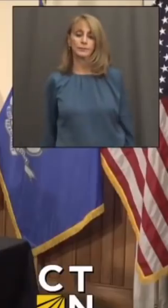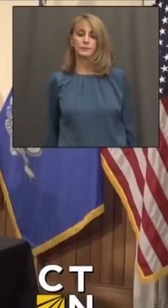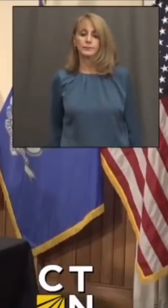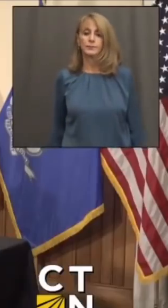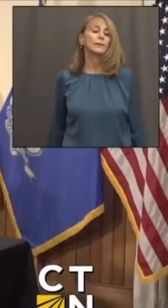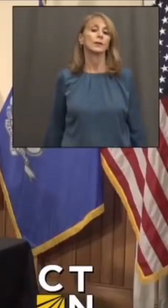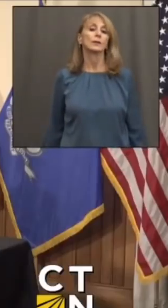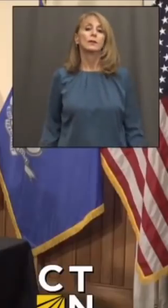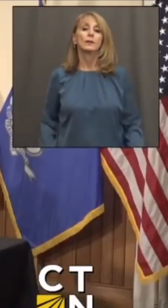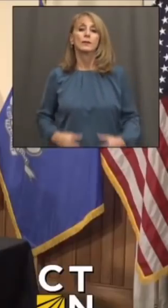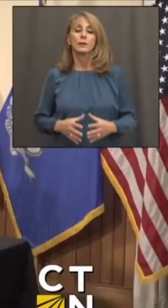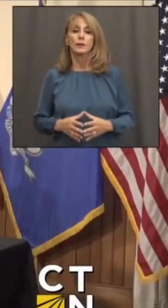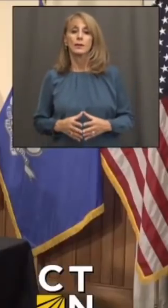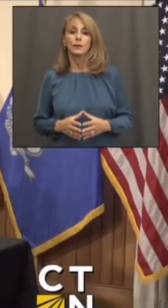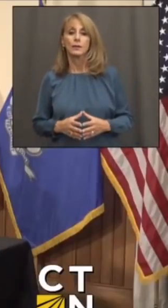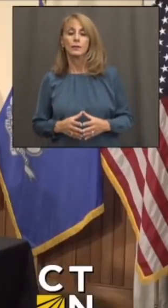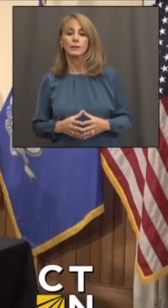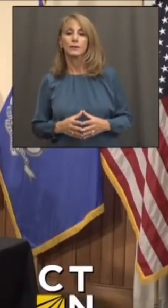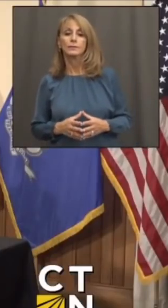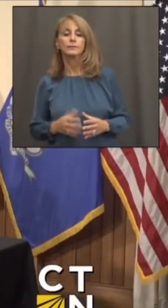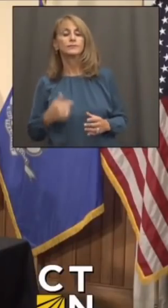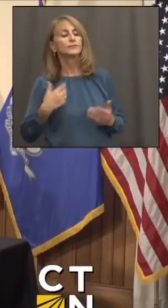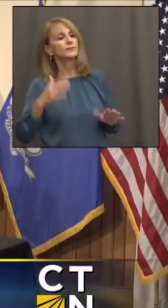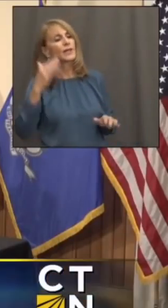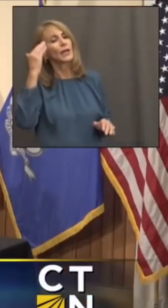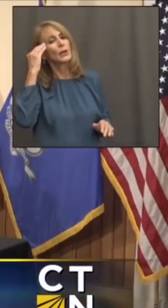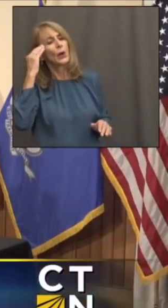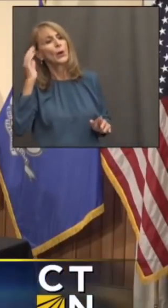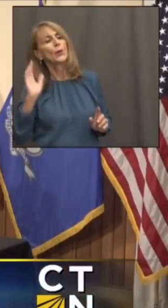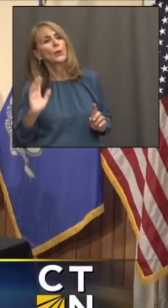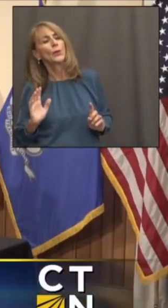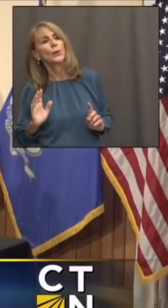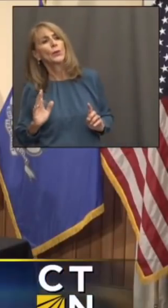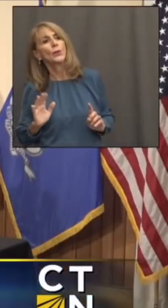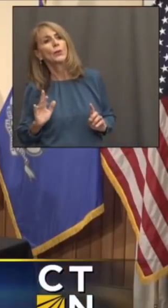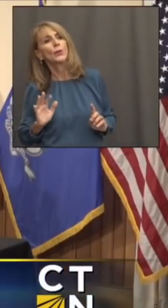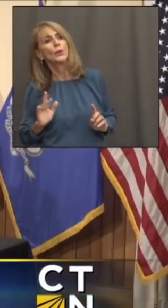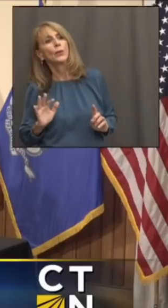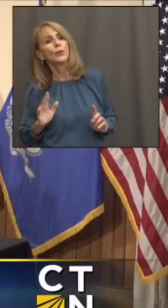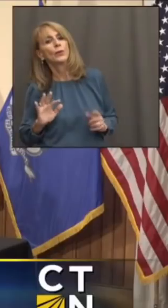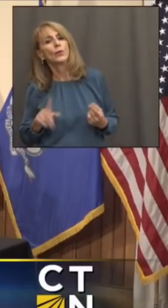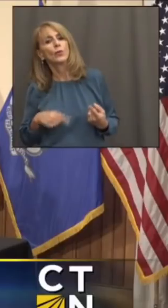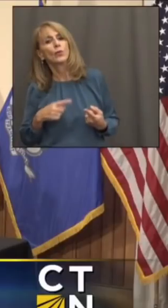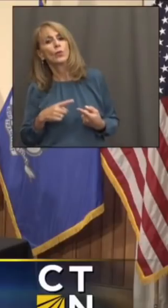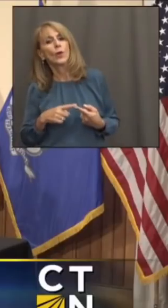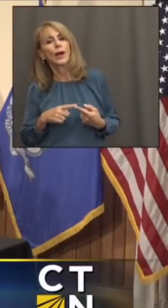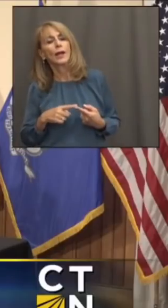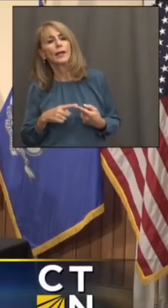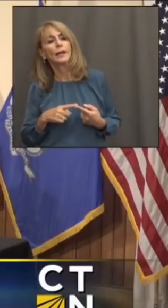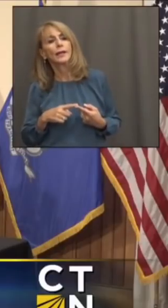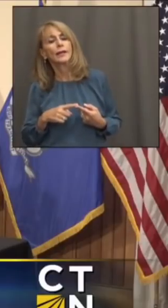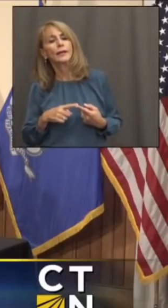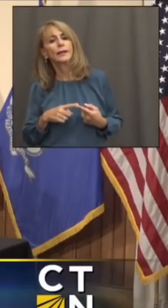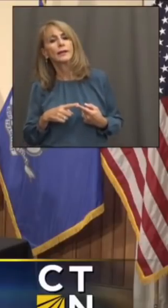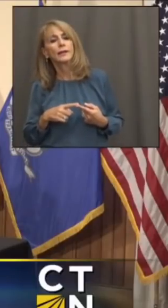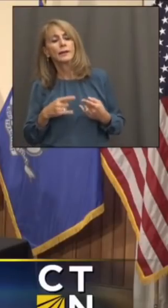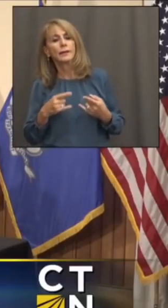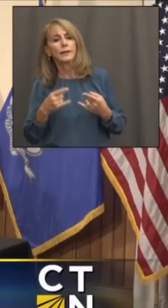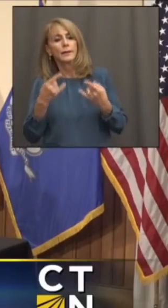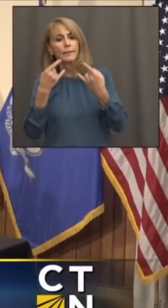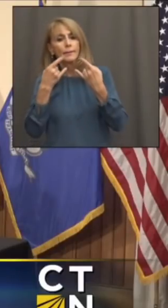Okay, and question for Josh. know when Sue asked about timeline for these mass vaccination sites and